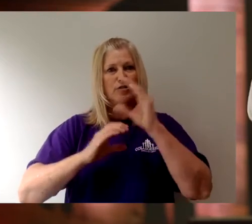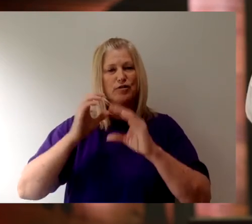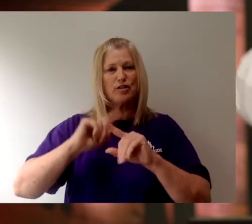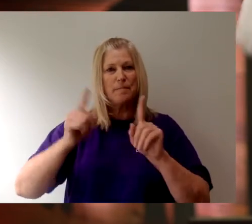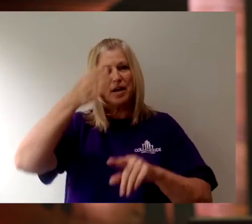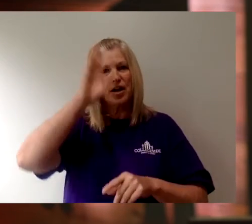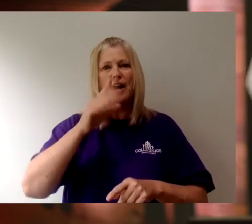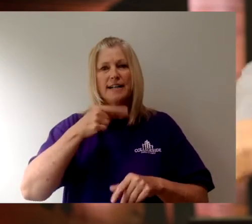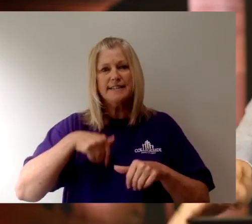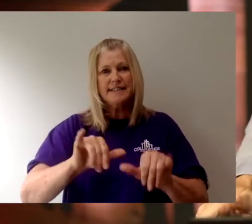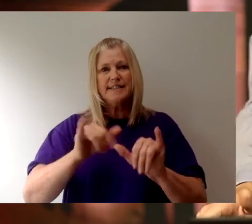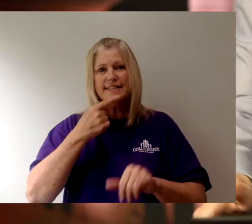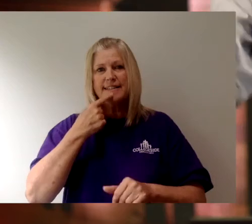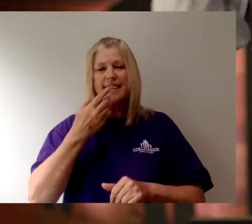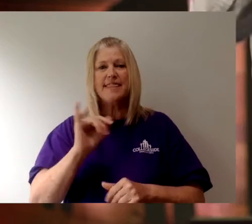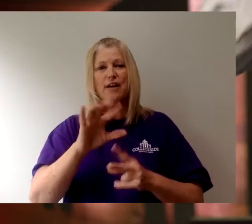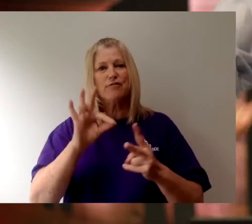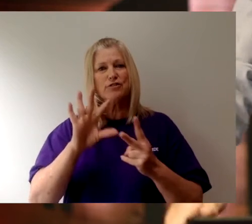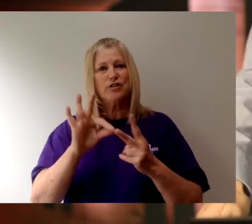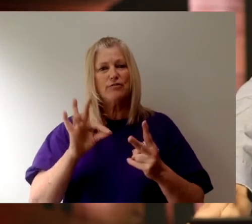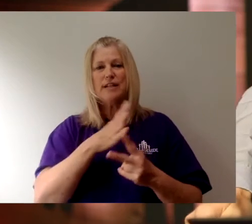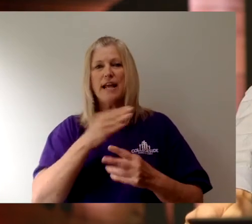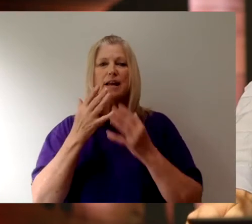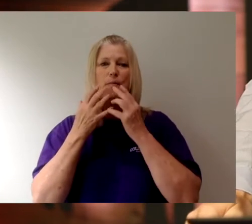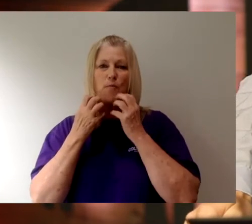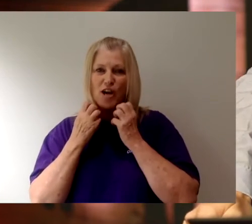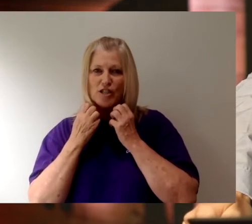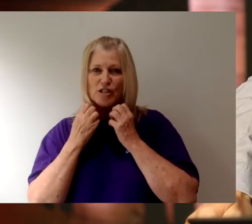still says they are chosen and they are precious.